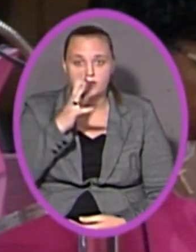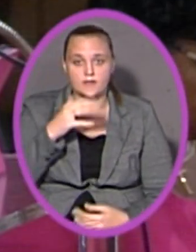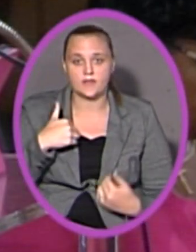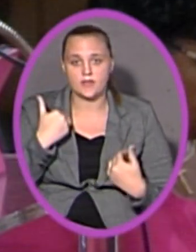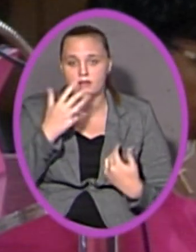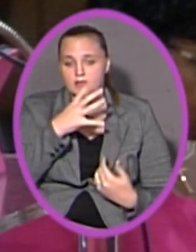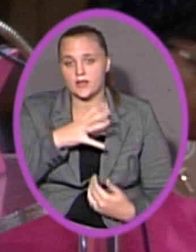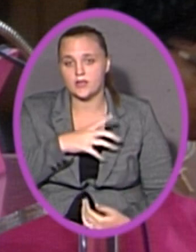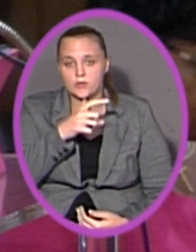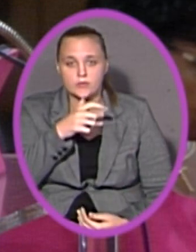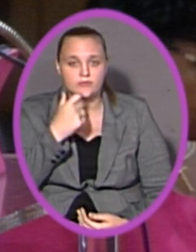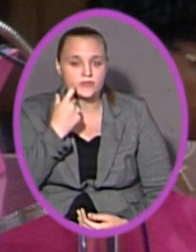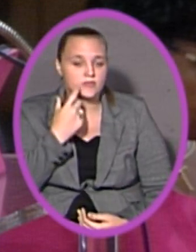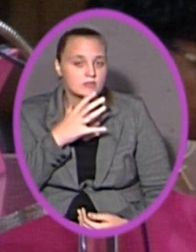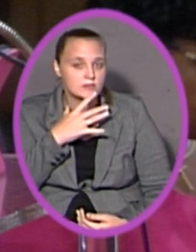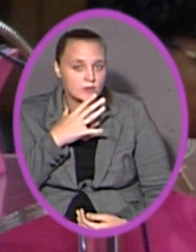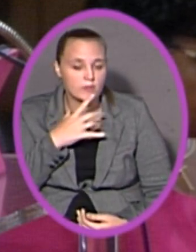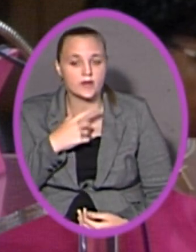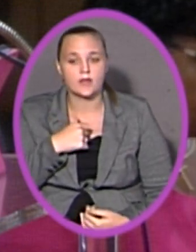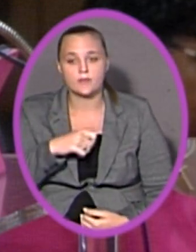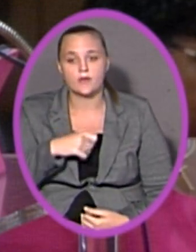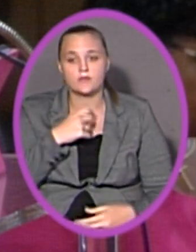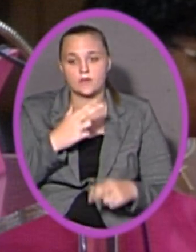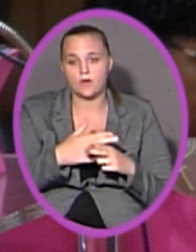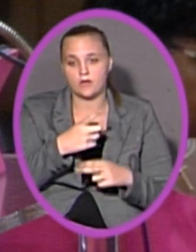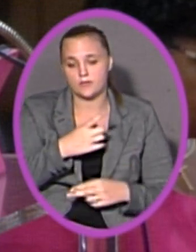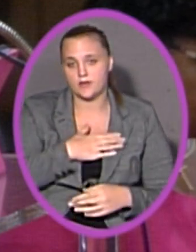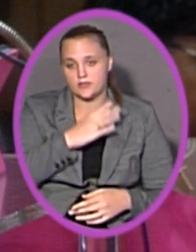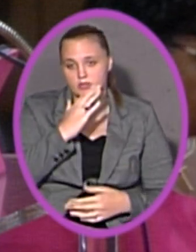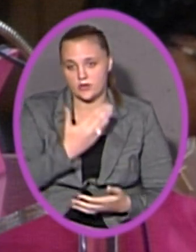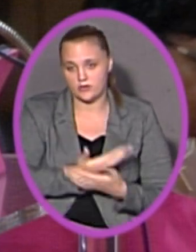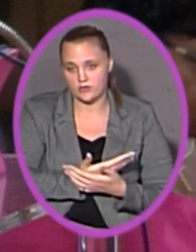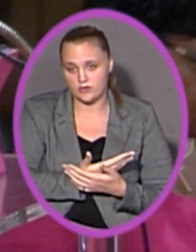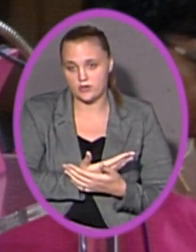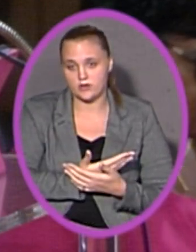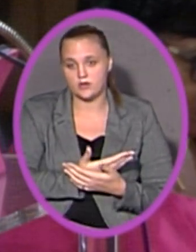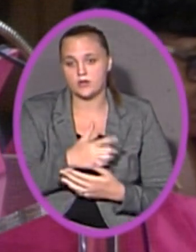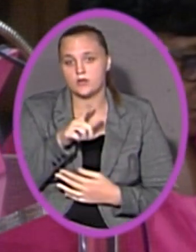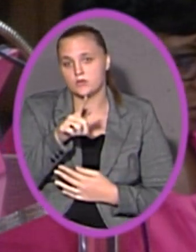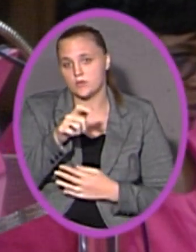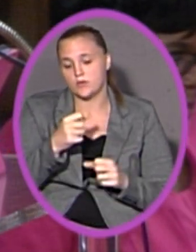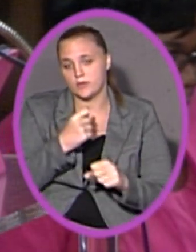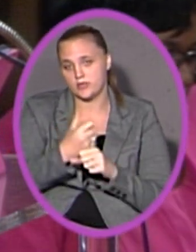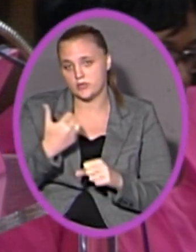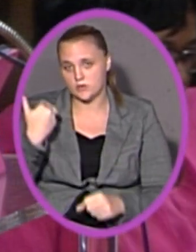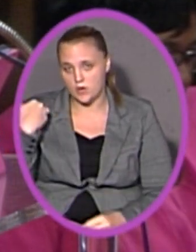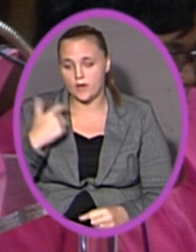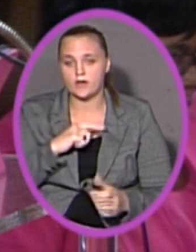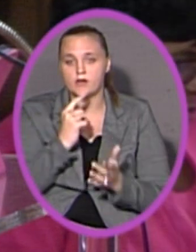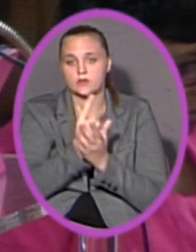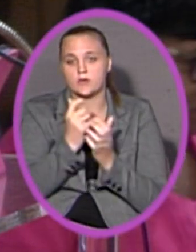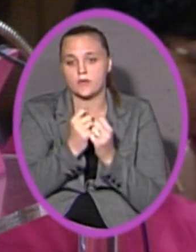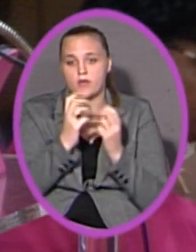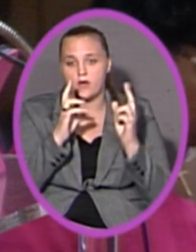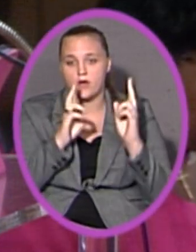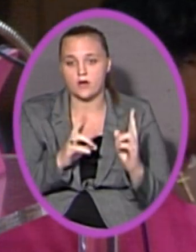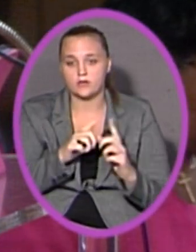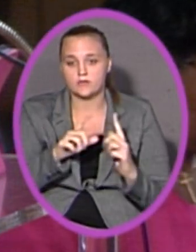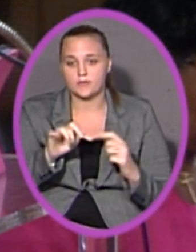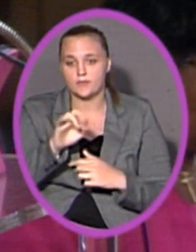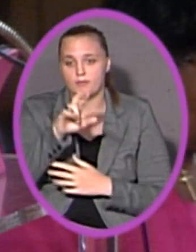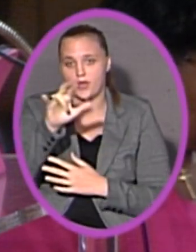that just spoke, and I am proud to call her my daughter. Twenty-one years ago, I graduated with honors from Berry